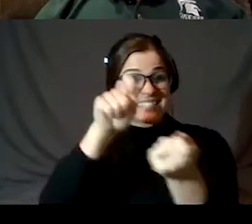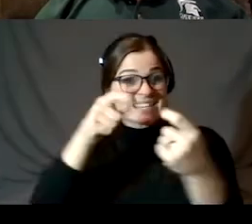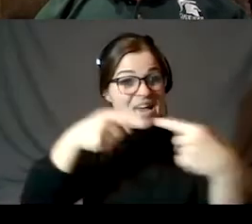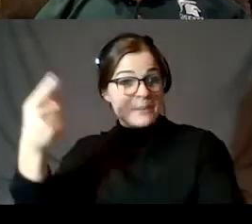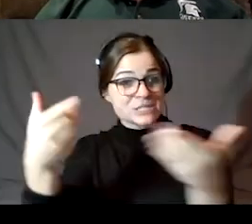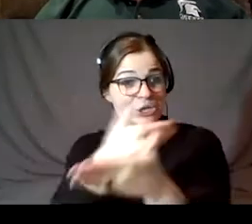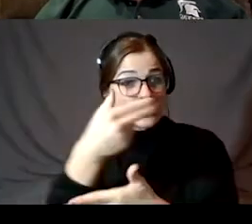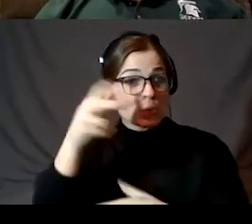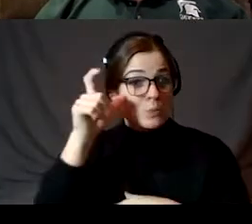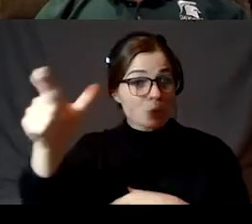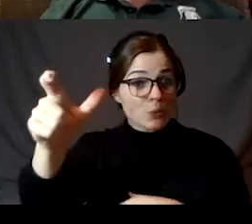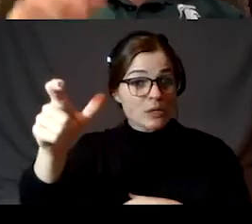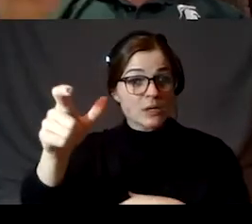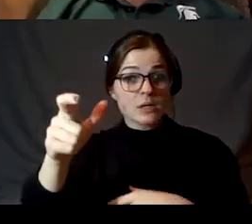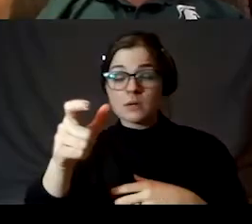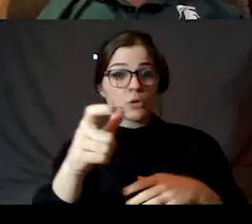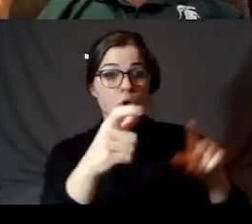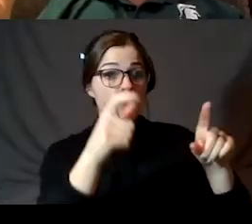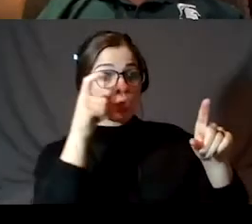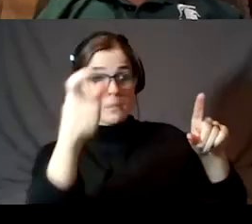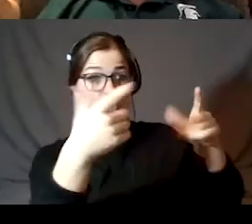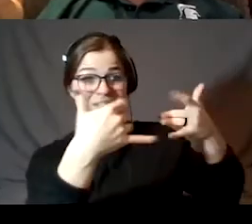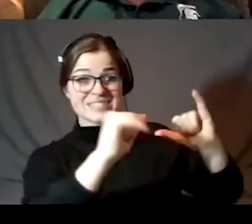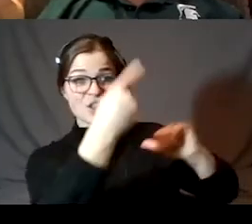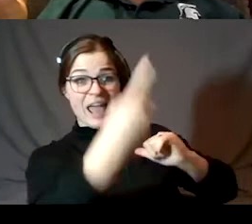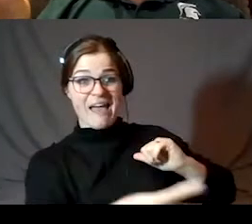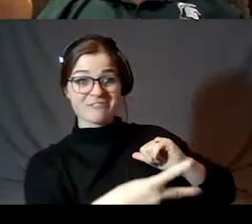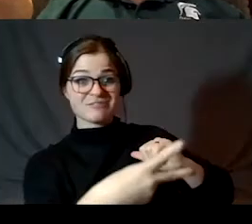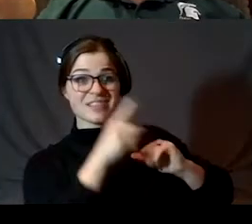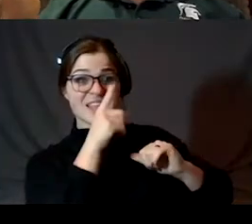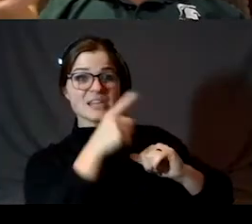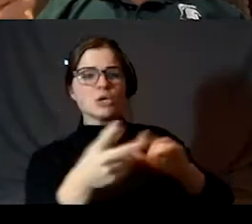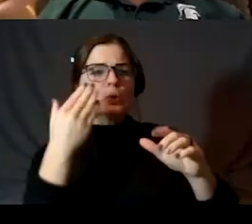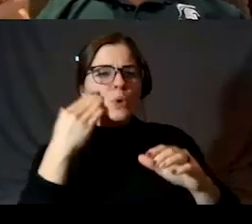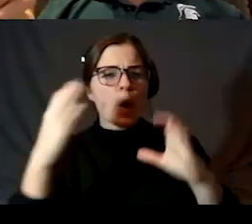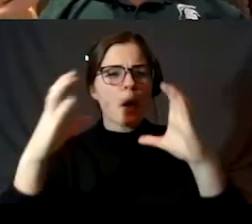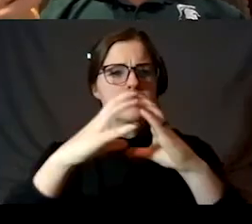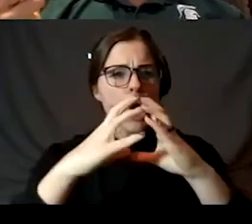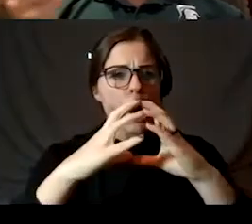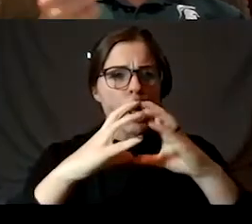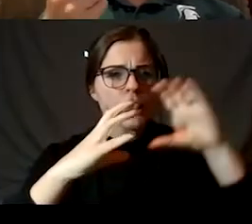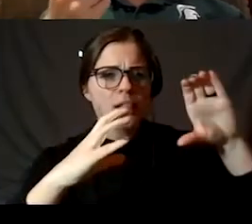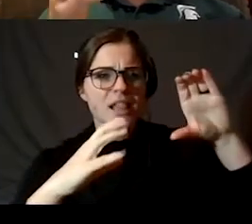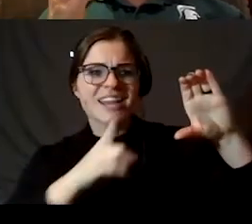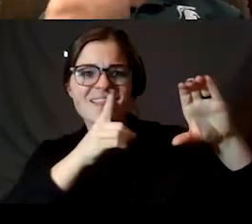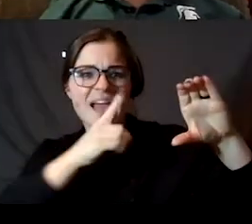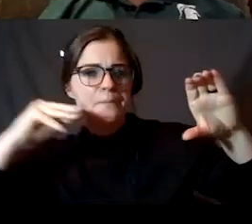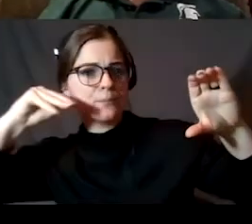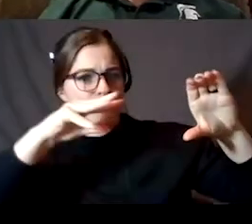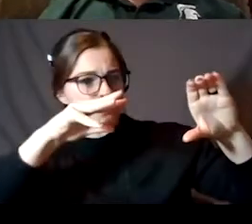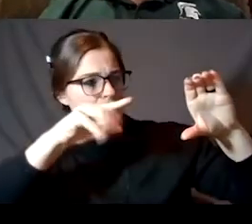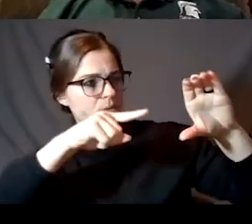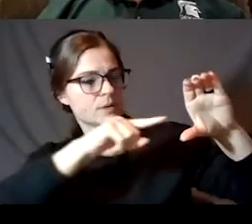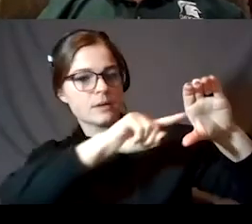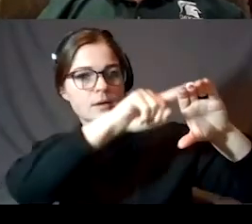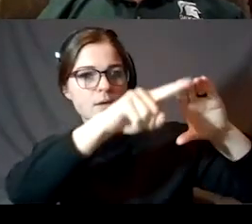moon is still half lit. You hold any ball in a light and the ball will be half lit, if that makes any